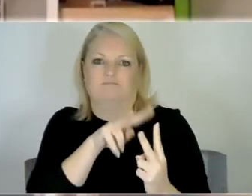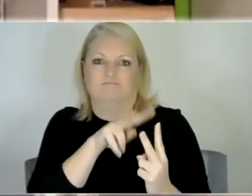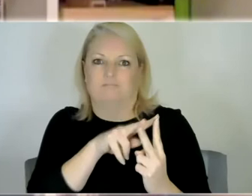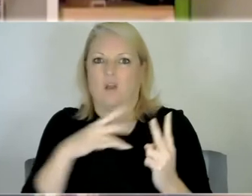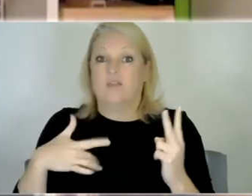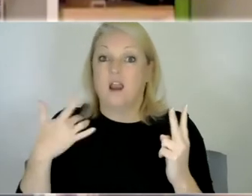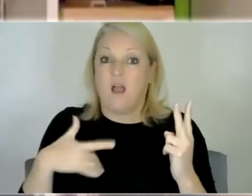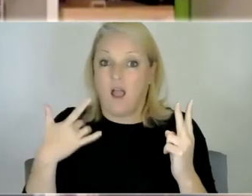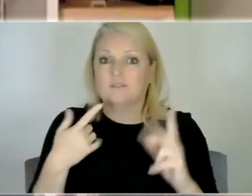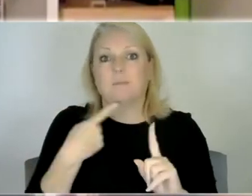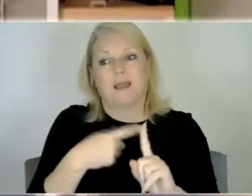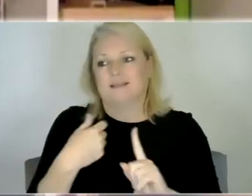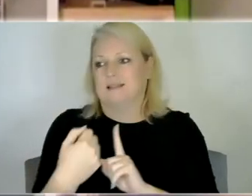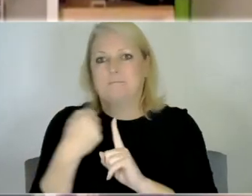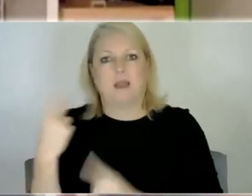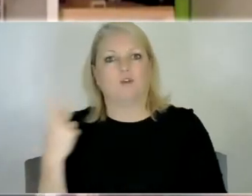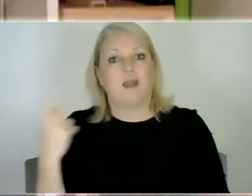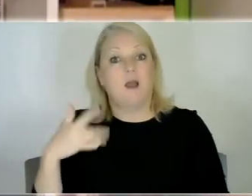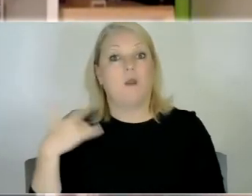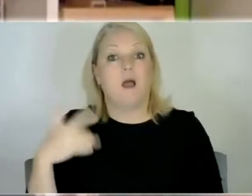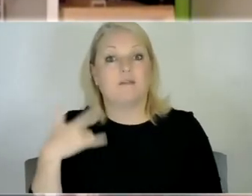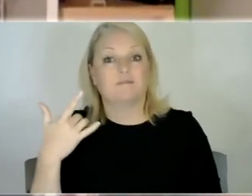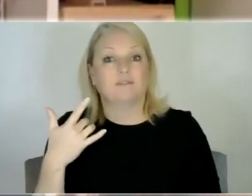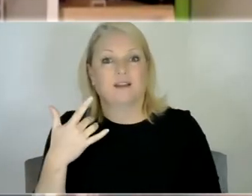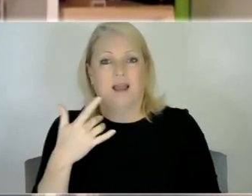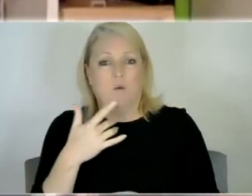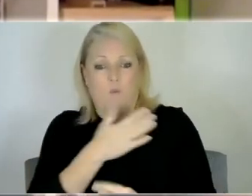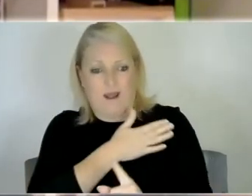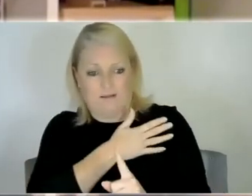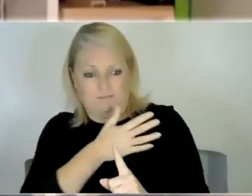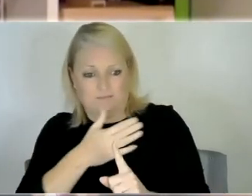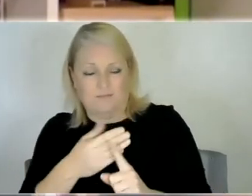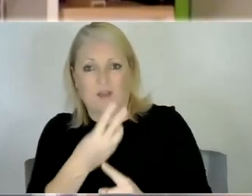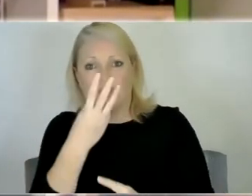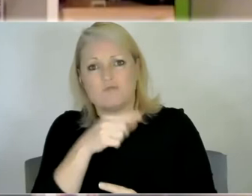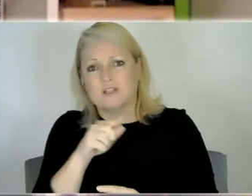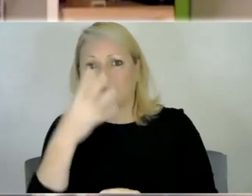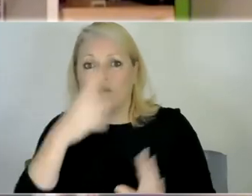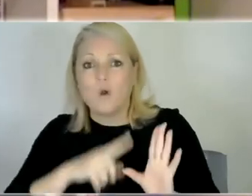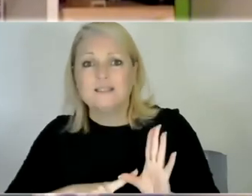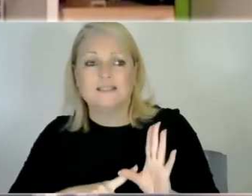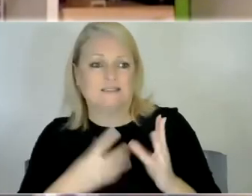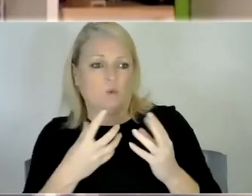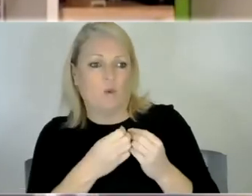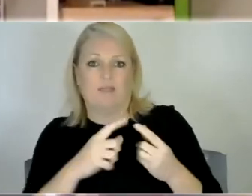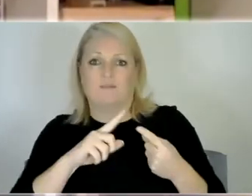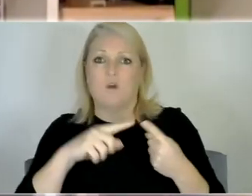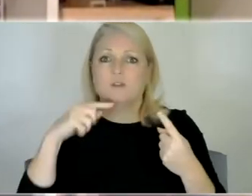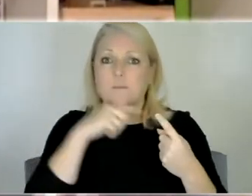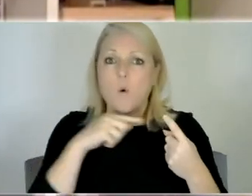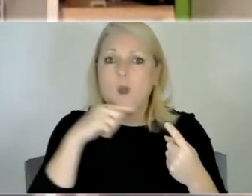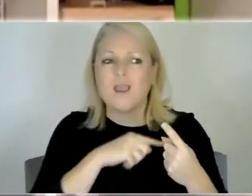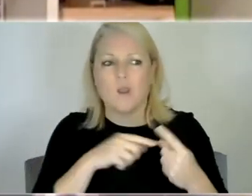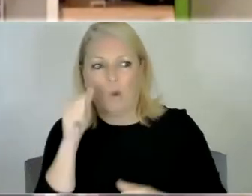because we'd been through three or four years of it with Jude and had seen um what what was happening with him